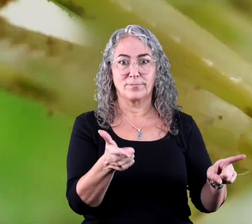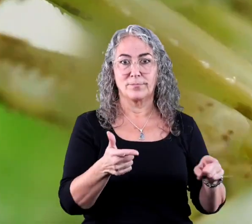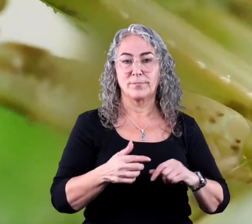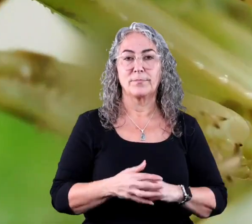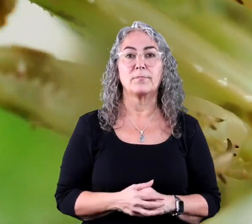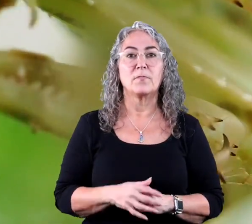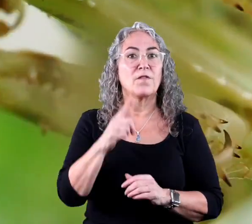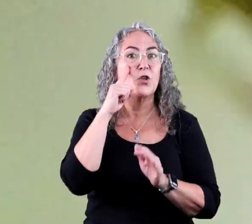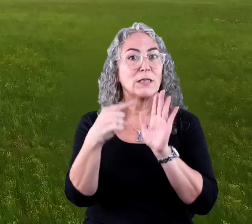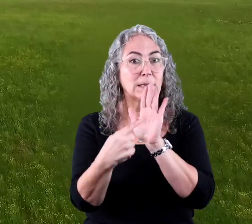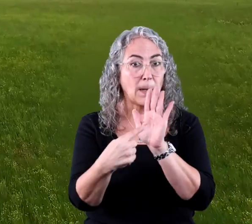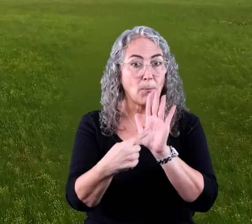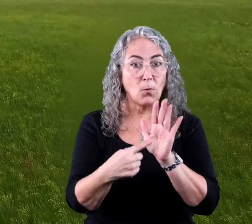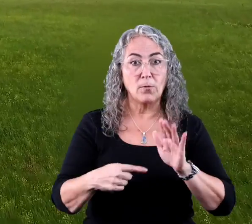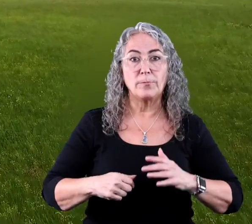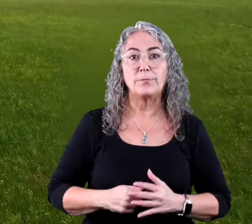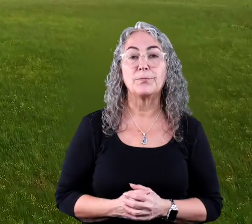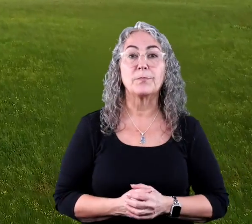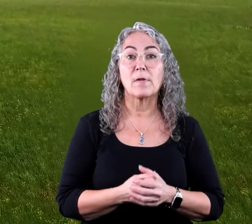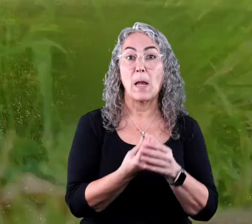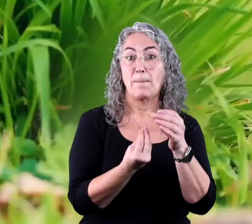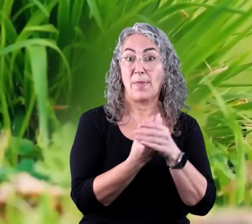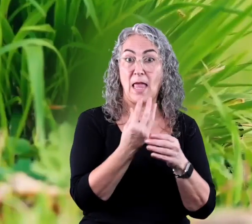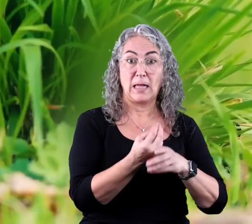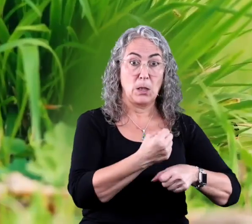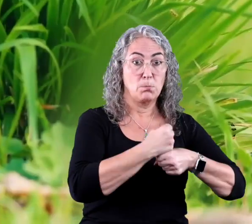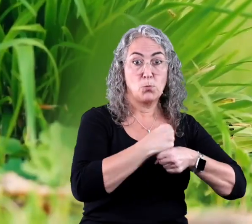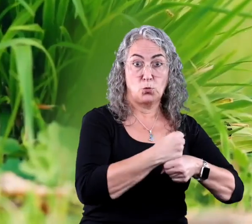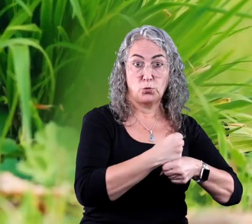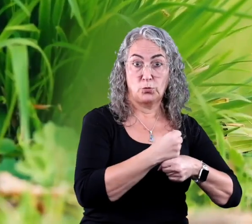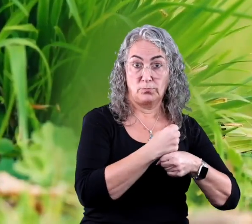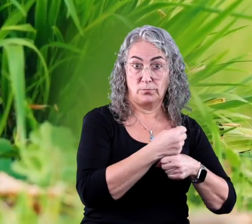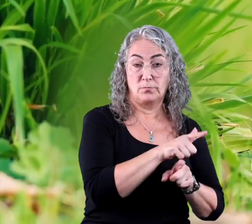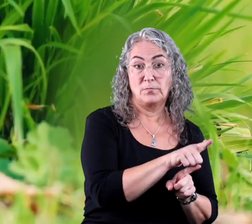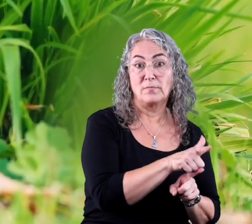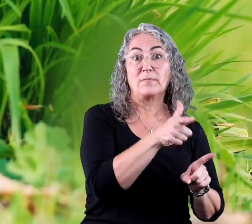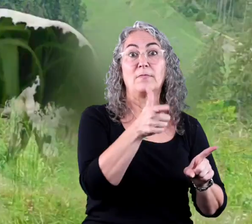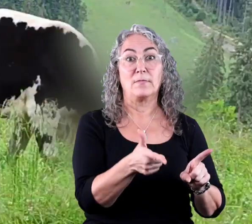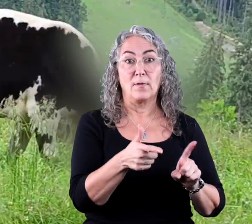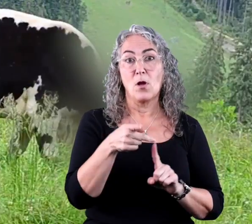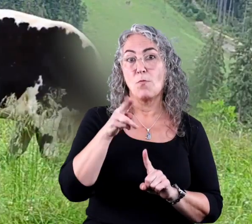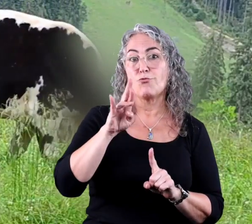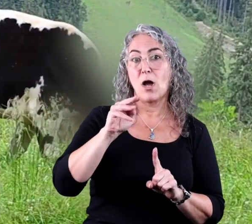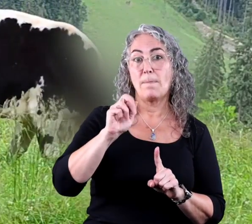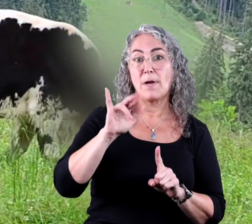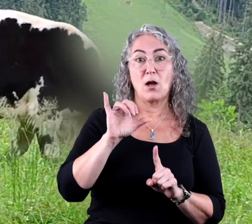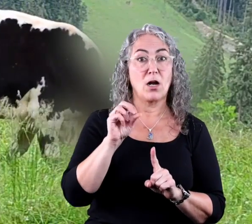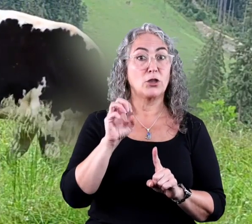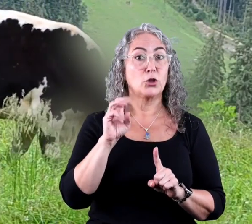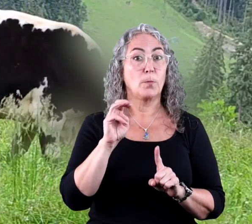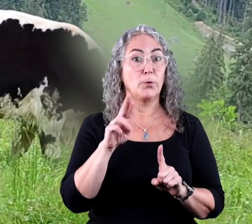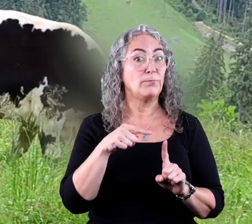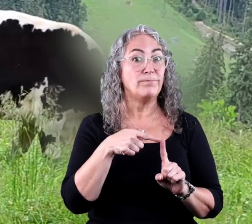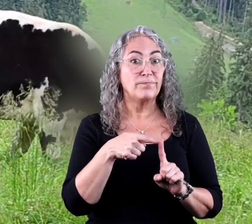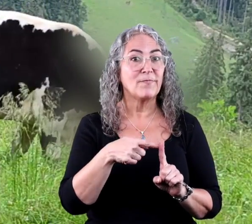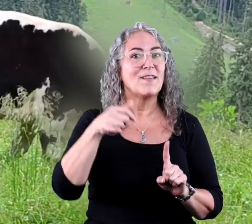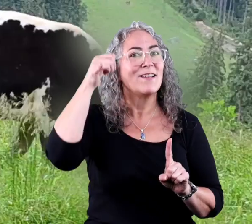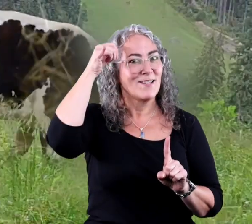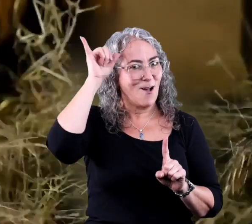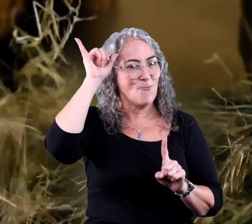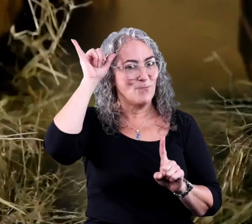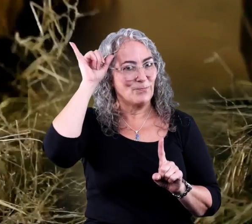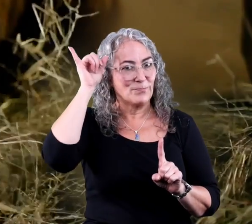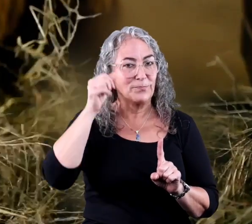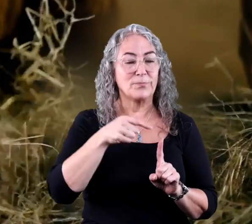eats the plant. Here's an example. A plant is the producer. A cow is a primary consumer